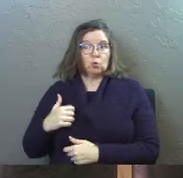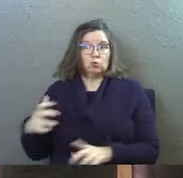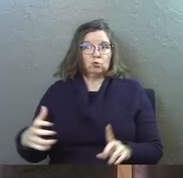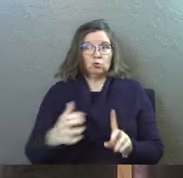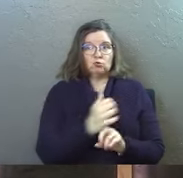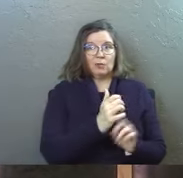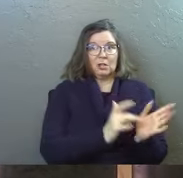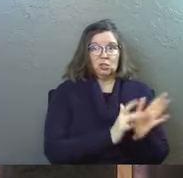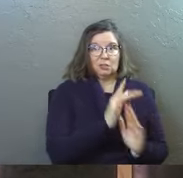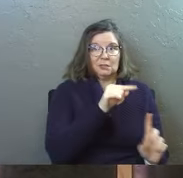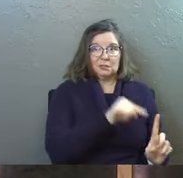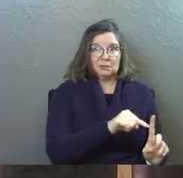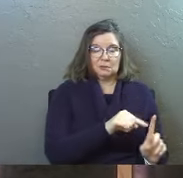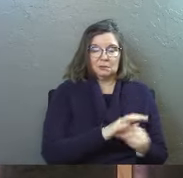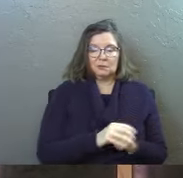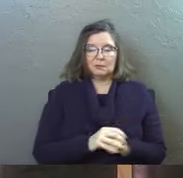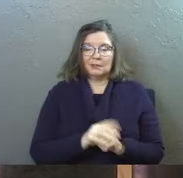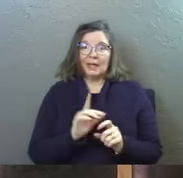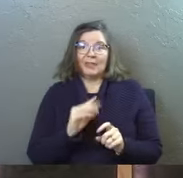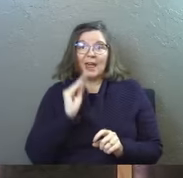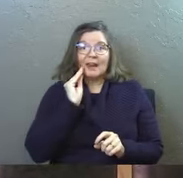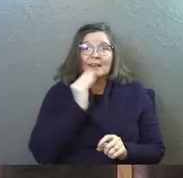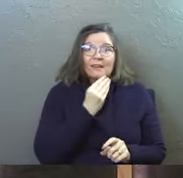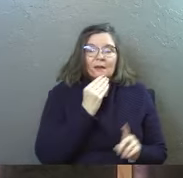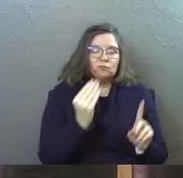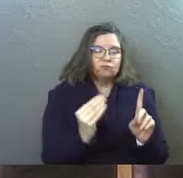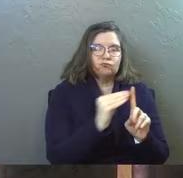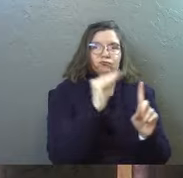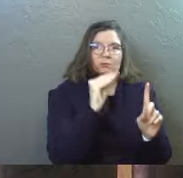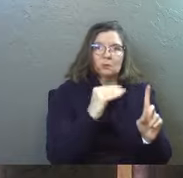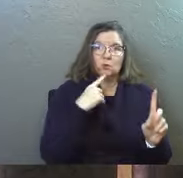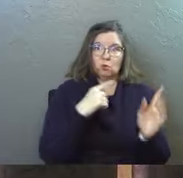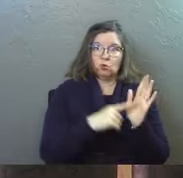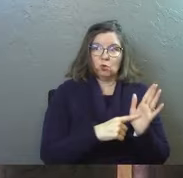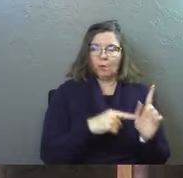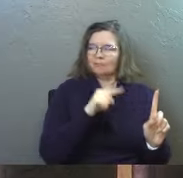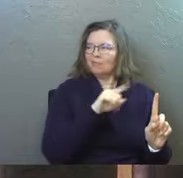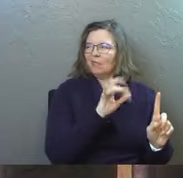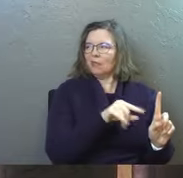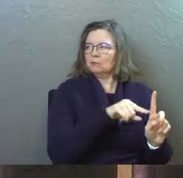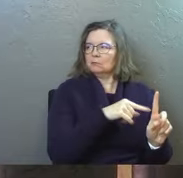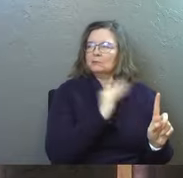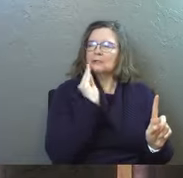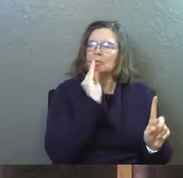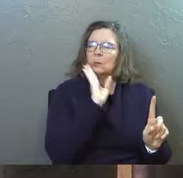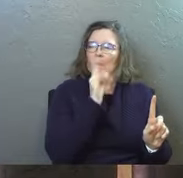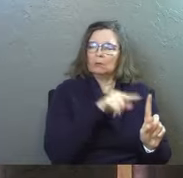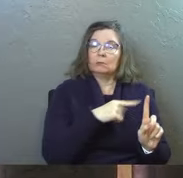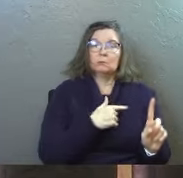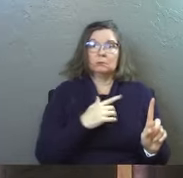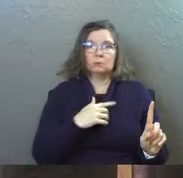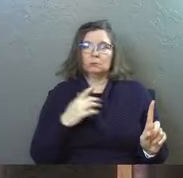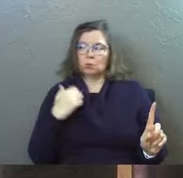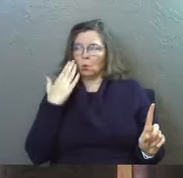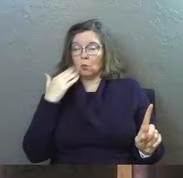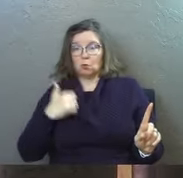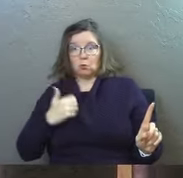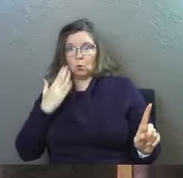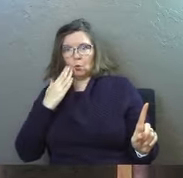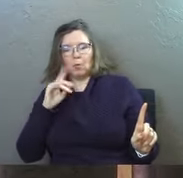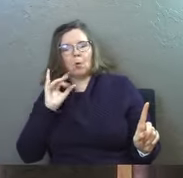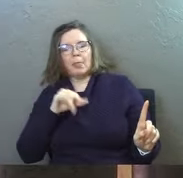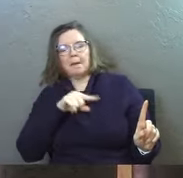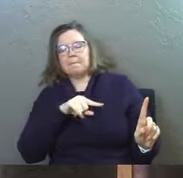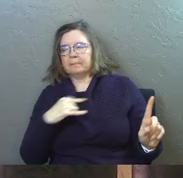He gives him the betrayal kiss to indicate which person in that crowd so all the soldiers knew exactly who they were